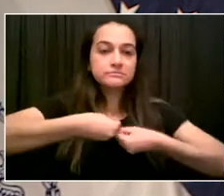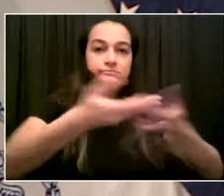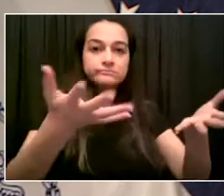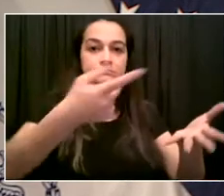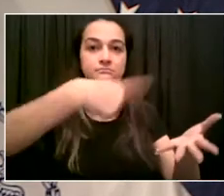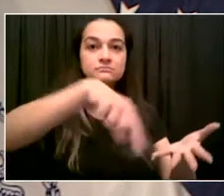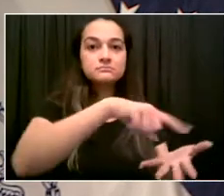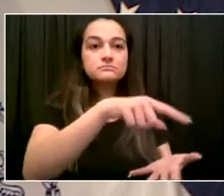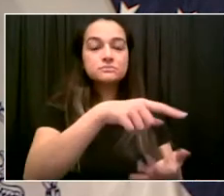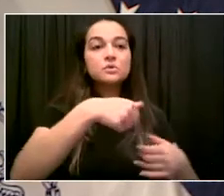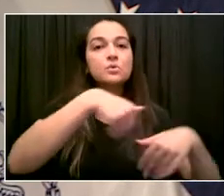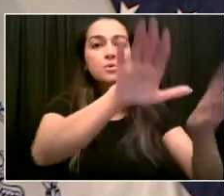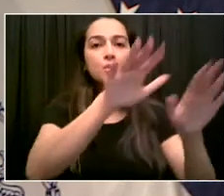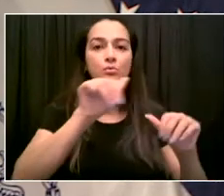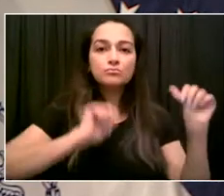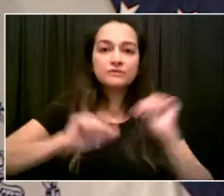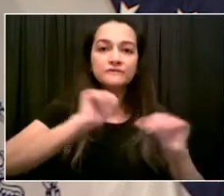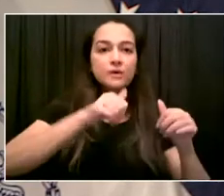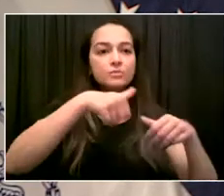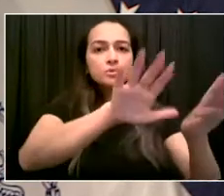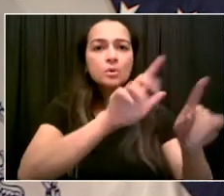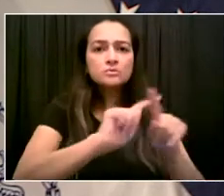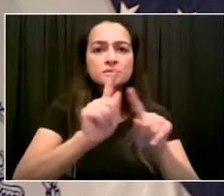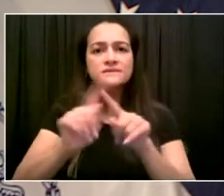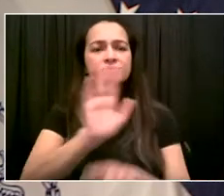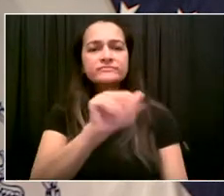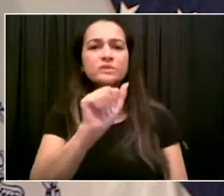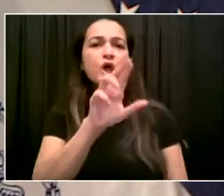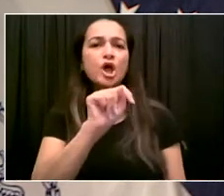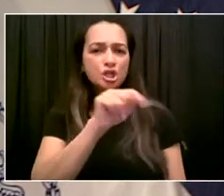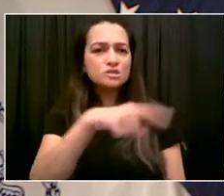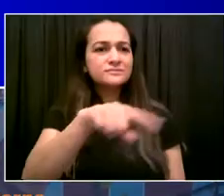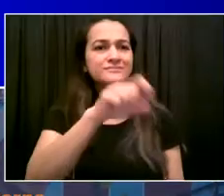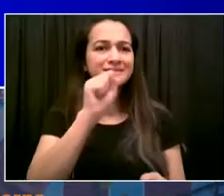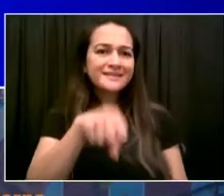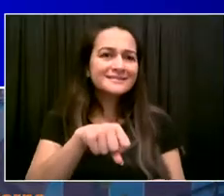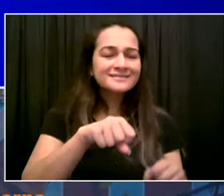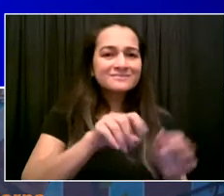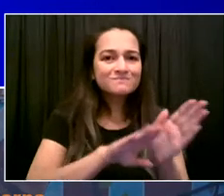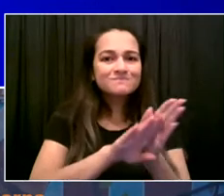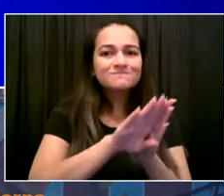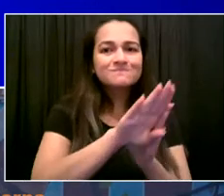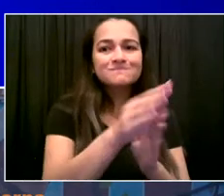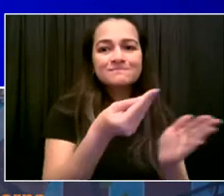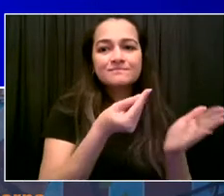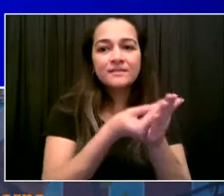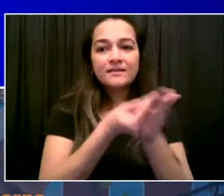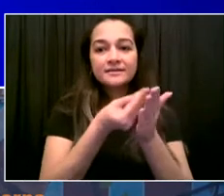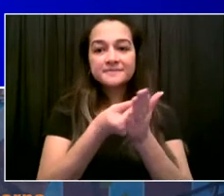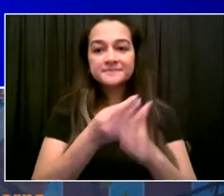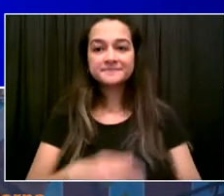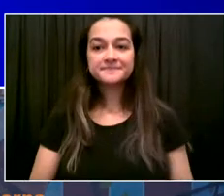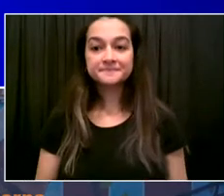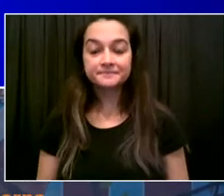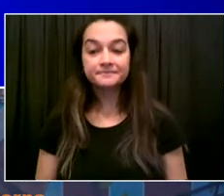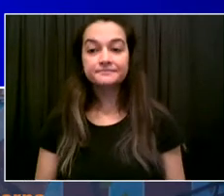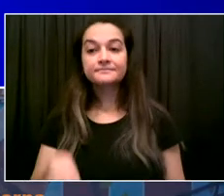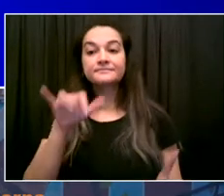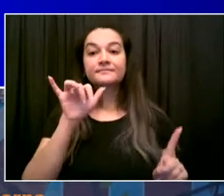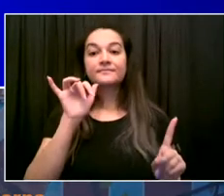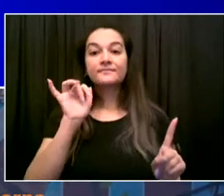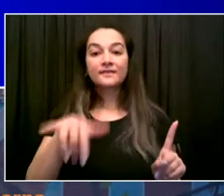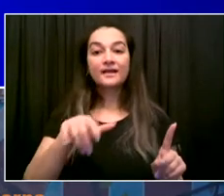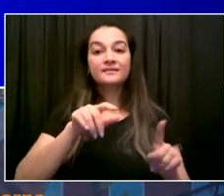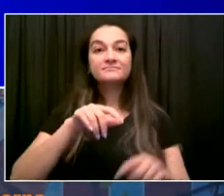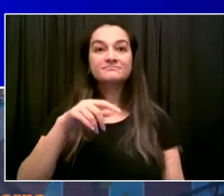rising program to support our kids and bring arts and culture to them. We've got artists who will be working with NYCHA residents to create murals